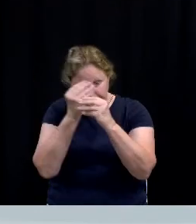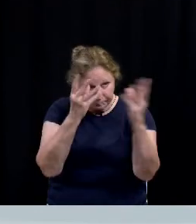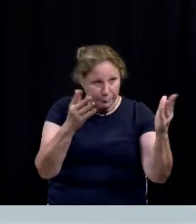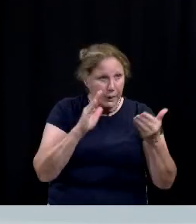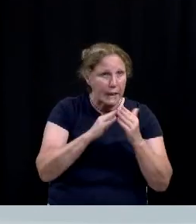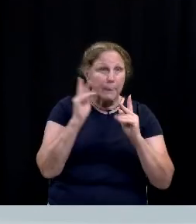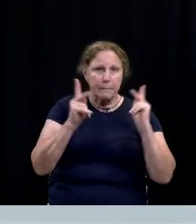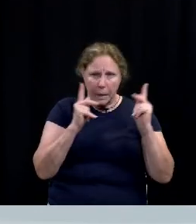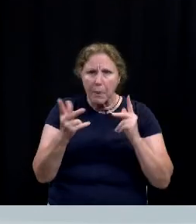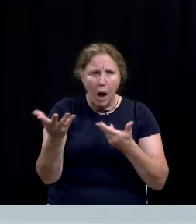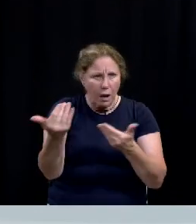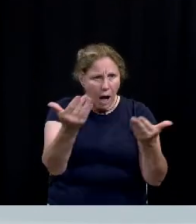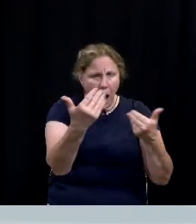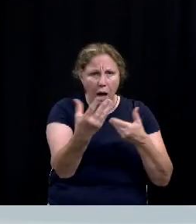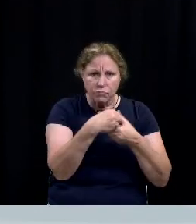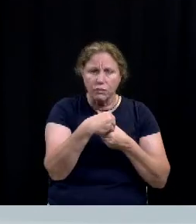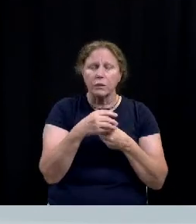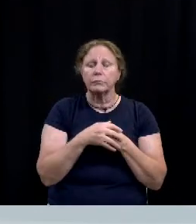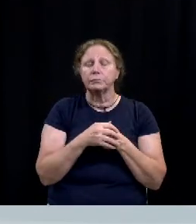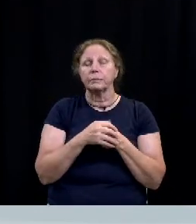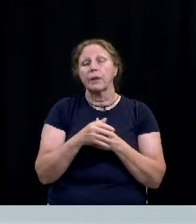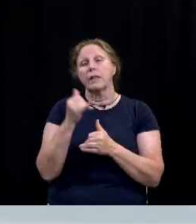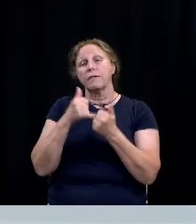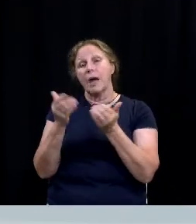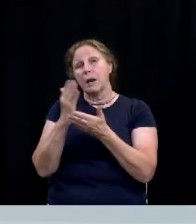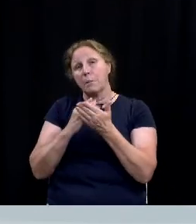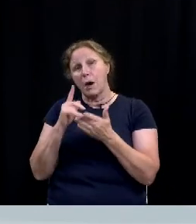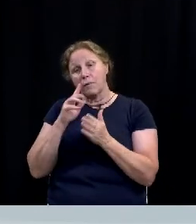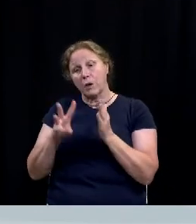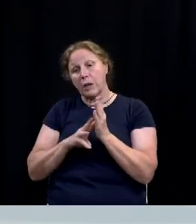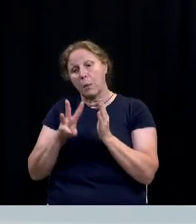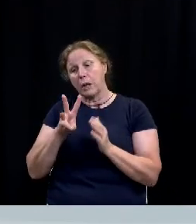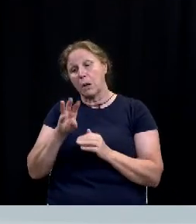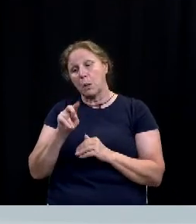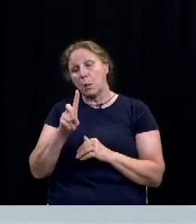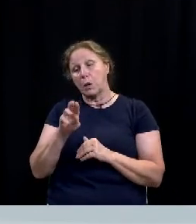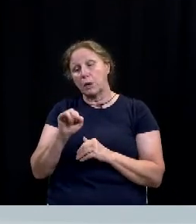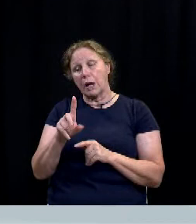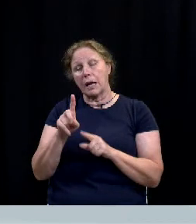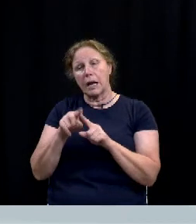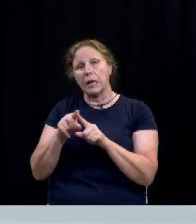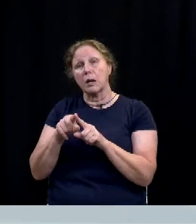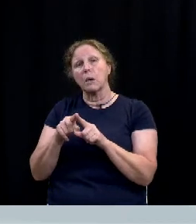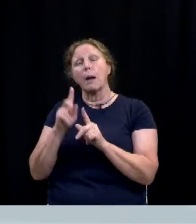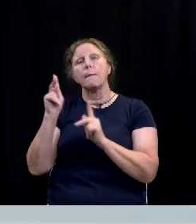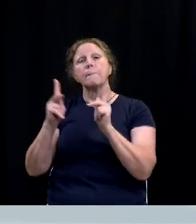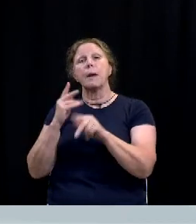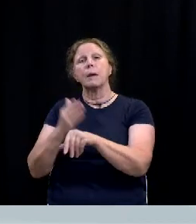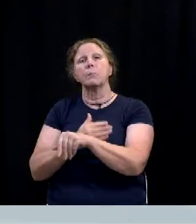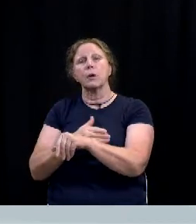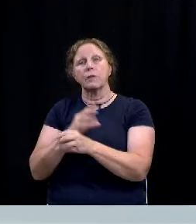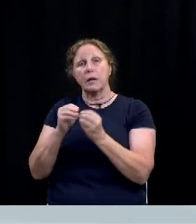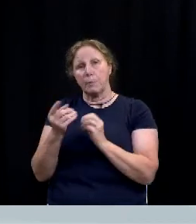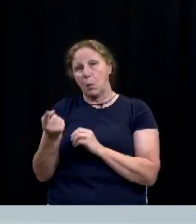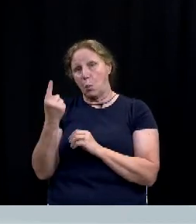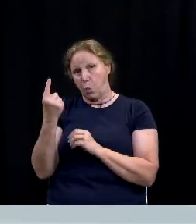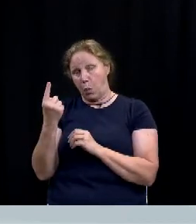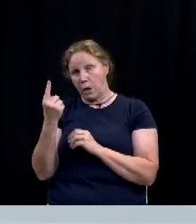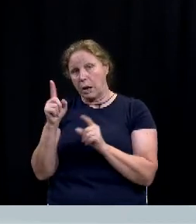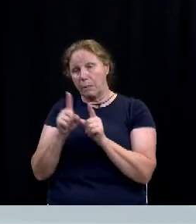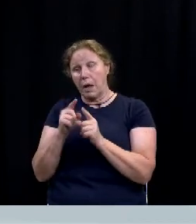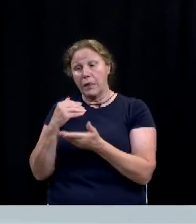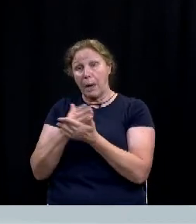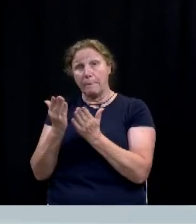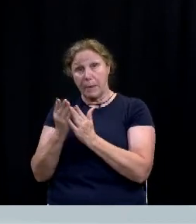merchants involved and the final piece of the puzzle for wake of wonderland was the downtown public improvement district number one and not only they have a budget